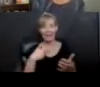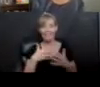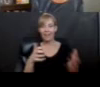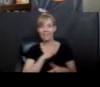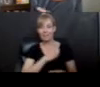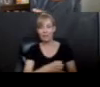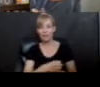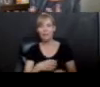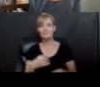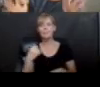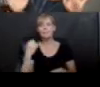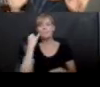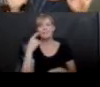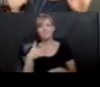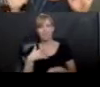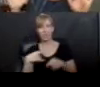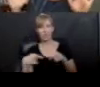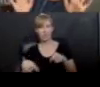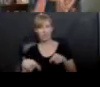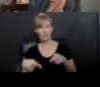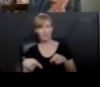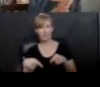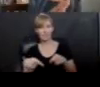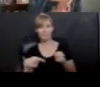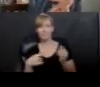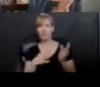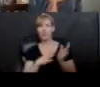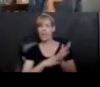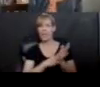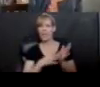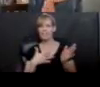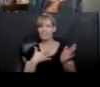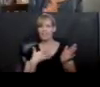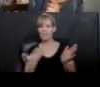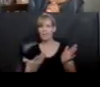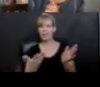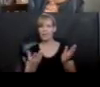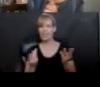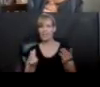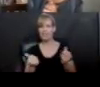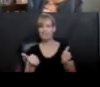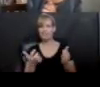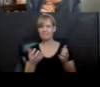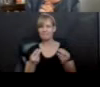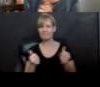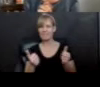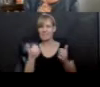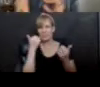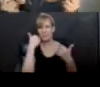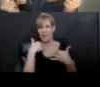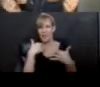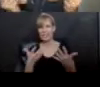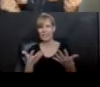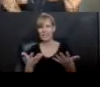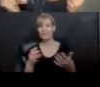If you feel nervous, what happens to your palms? Sometimes you feel nervous. Sometimes they get a little sweaty palms. They